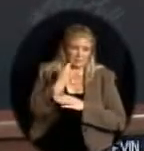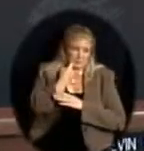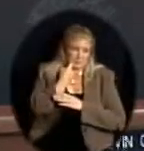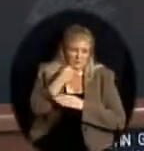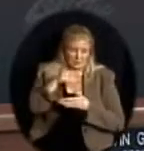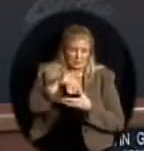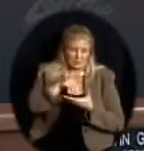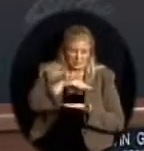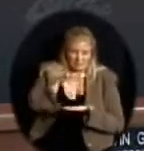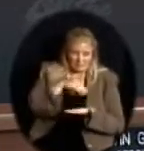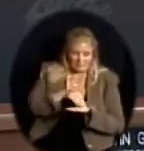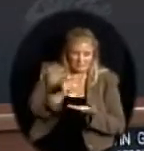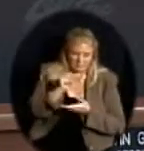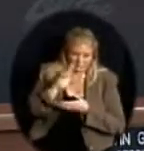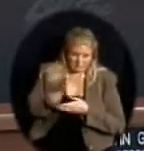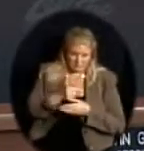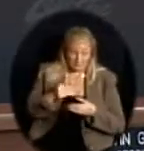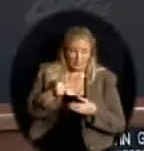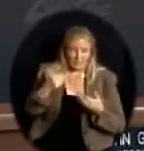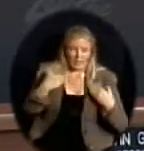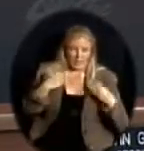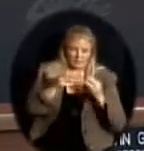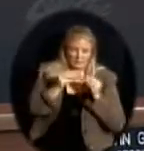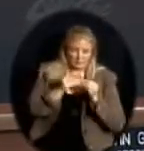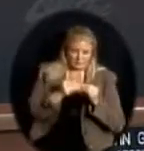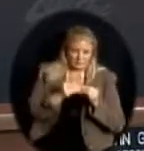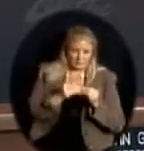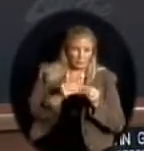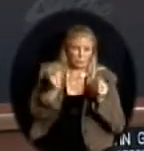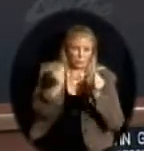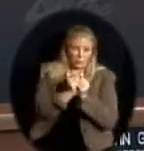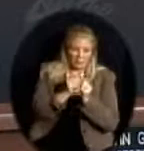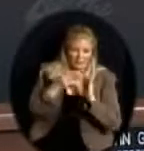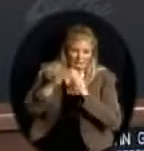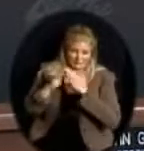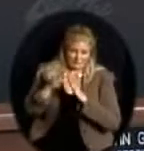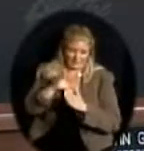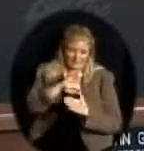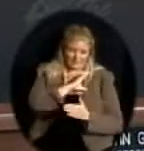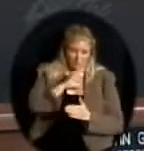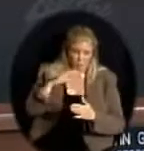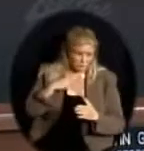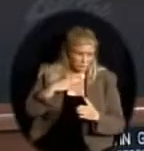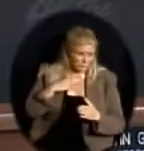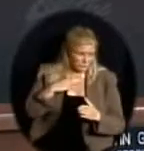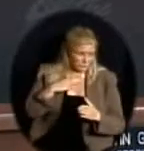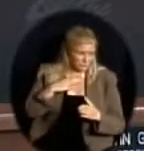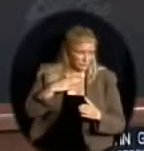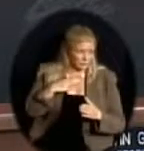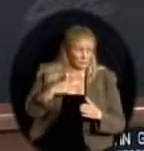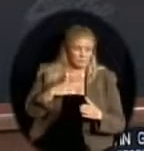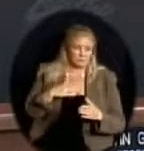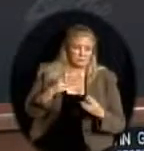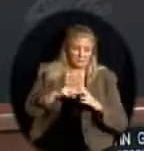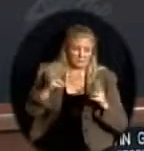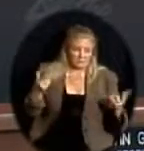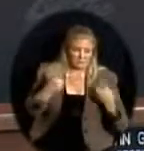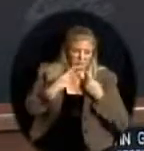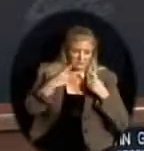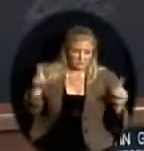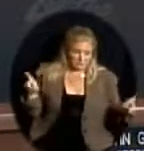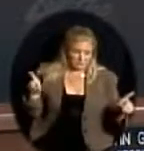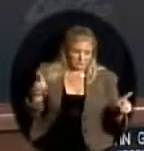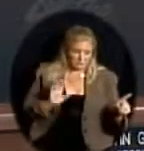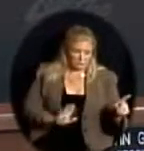from each other about our common experiences and common challenges, which usually centers around the word growth for our community and our school